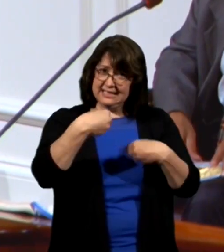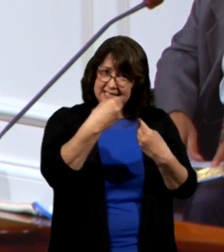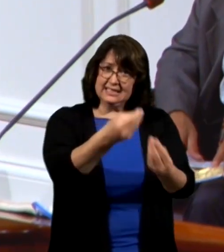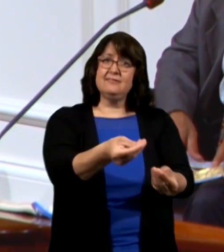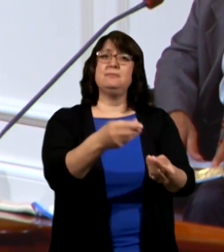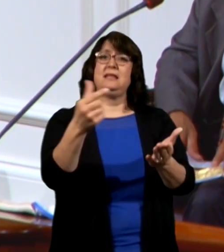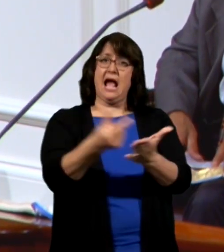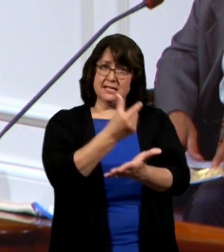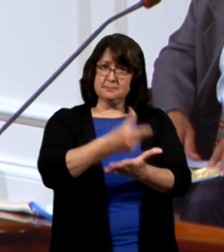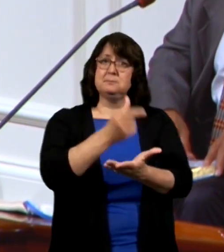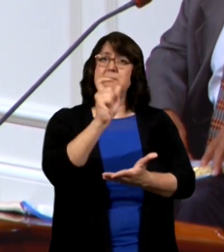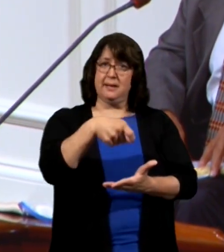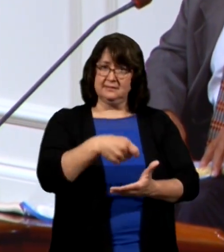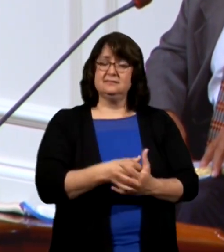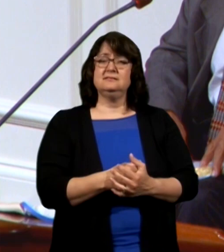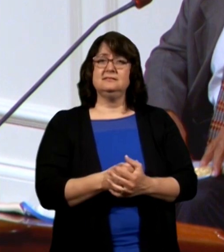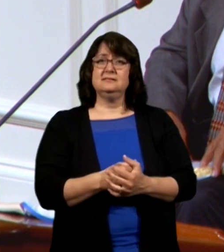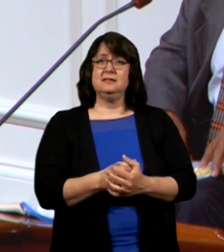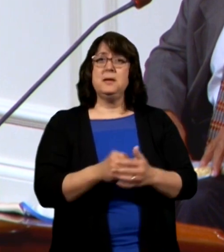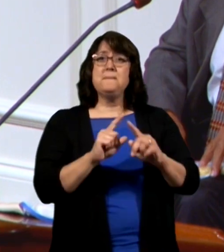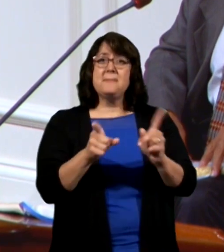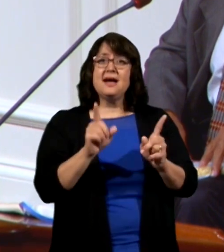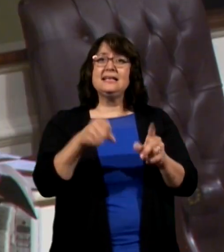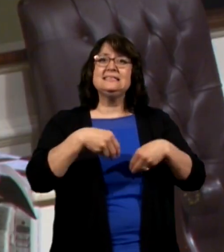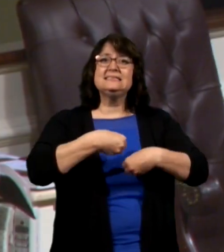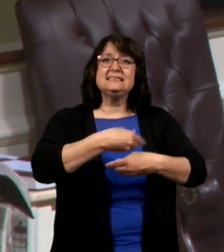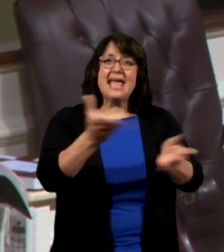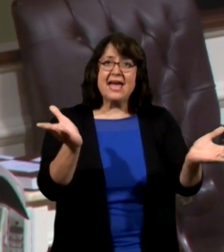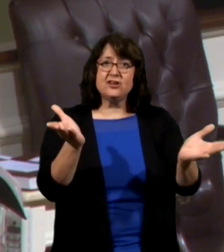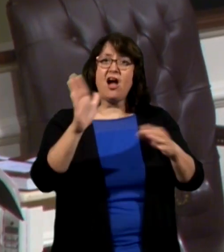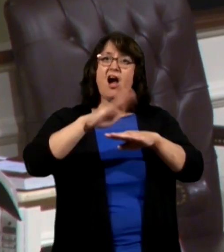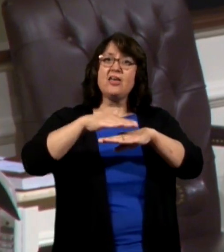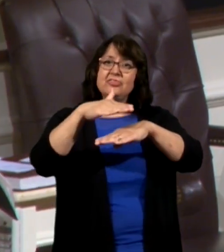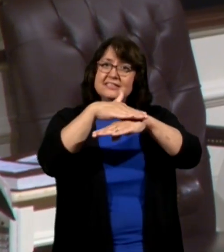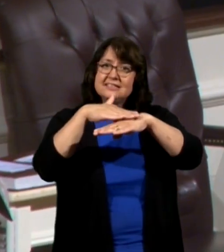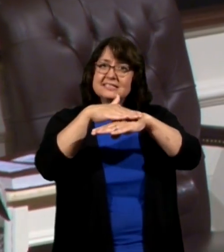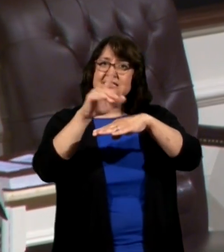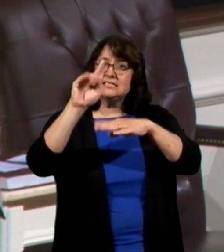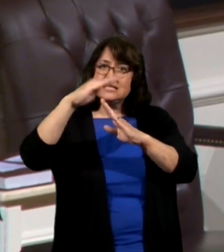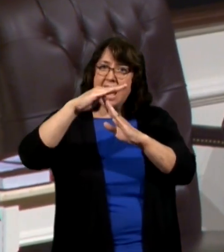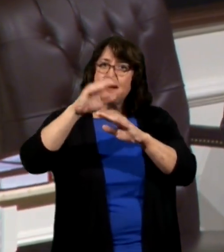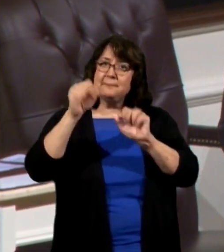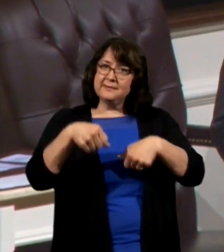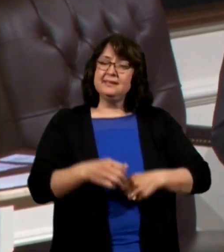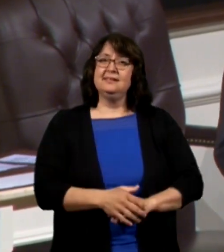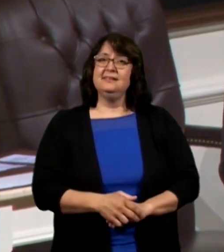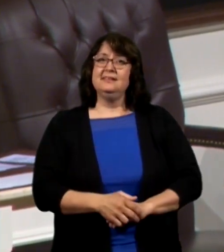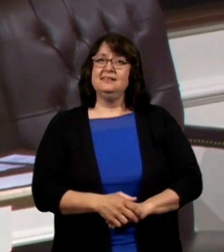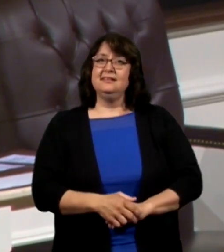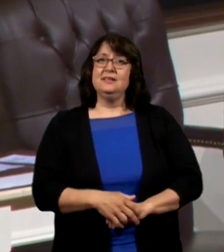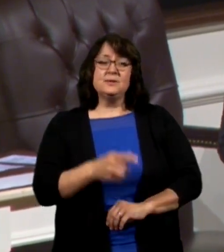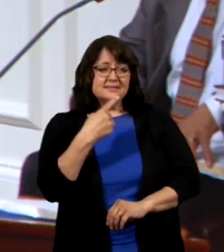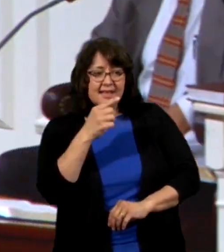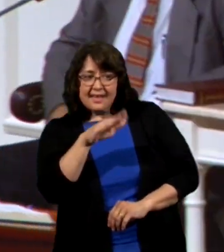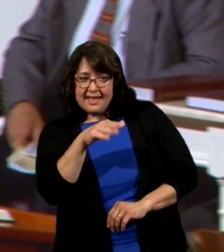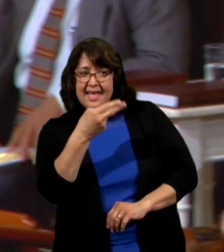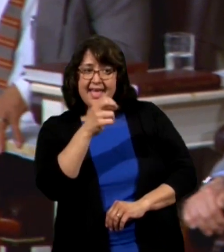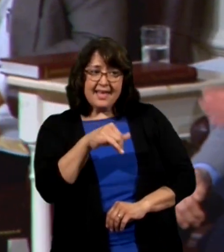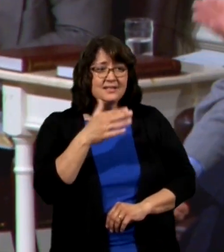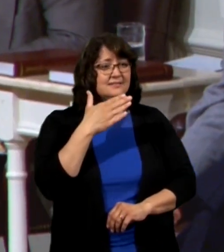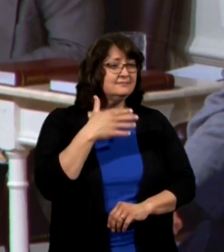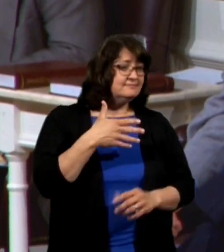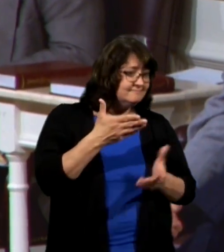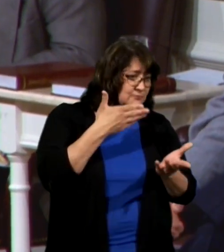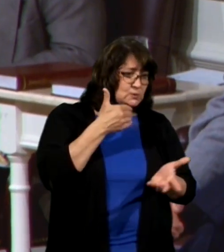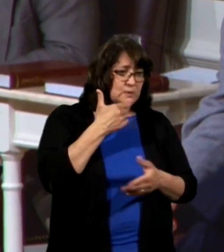get them the gospel but you can scatter it on the top you can just say hey excuse me